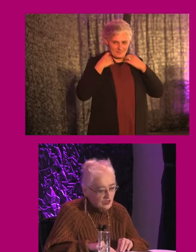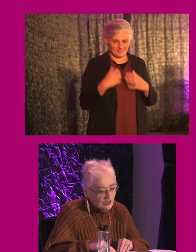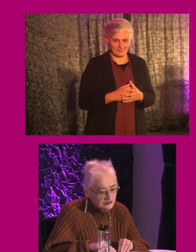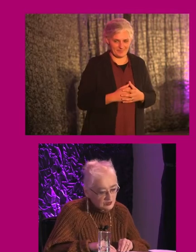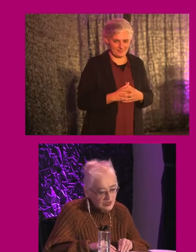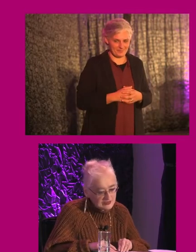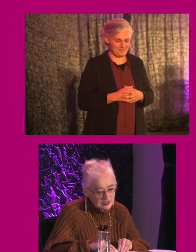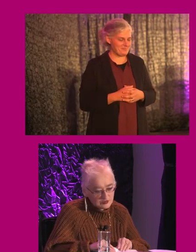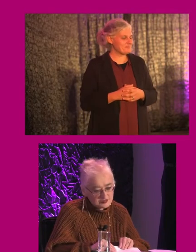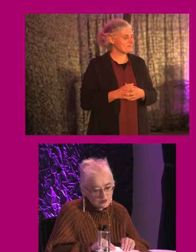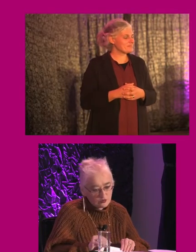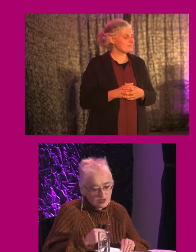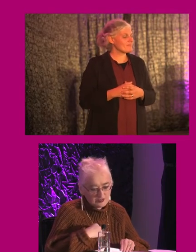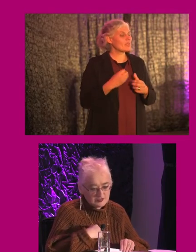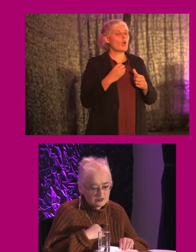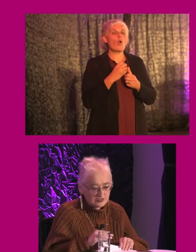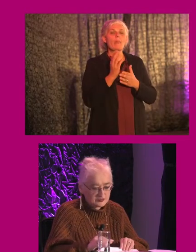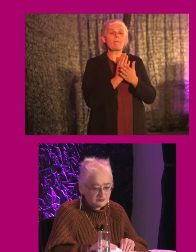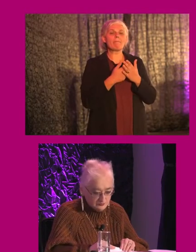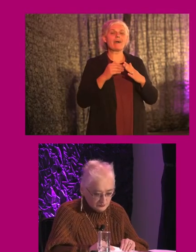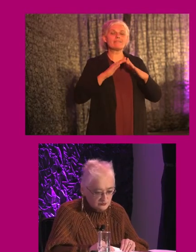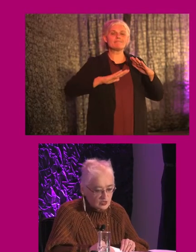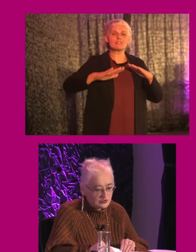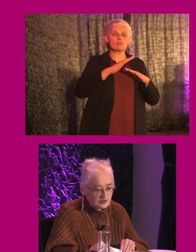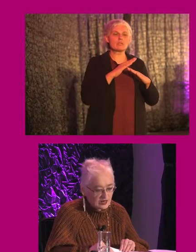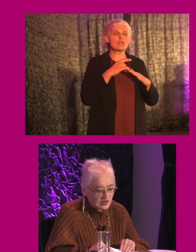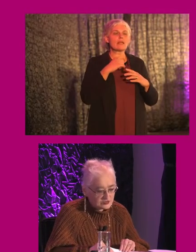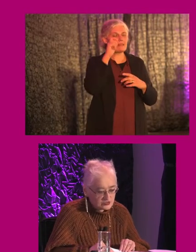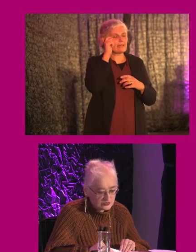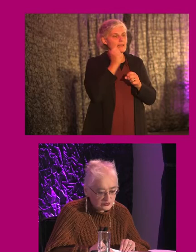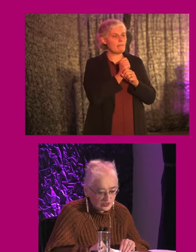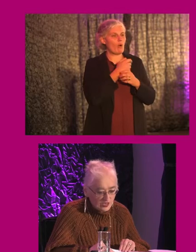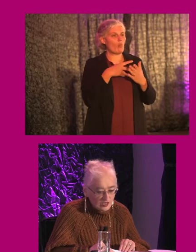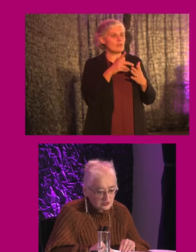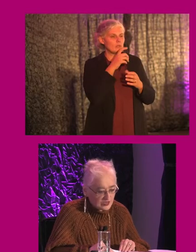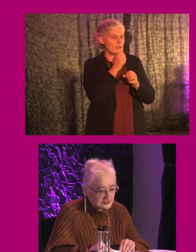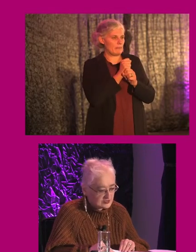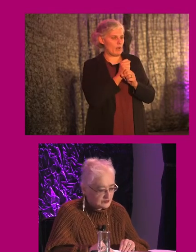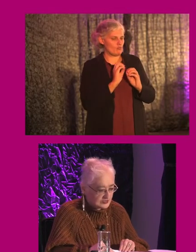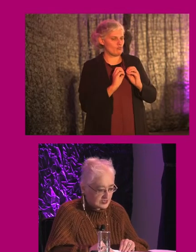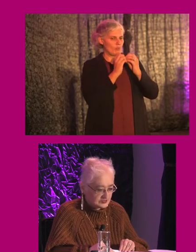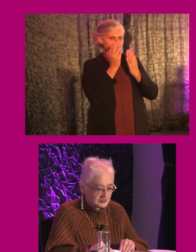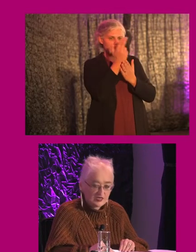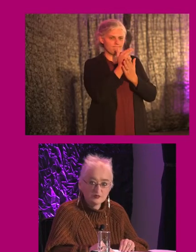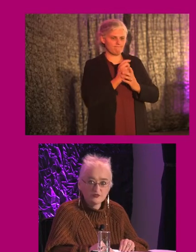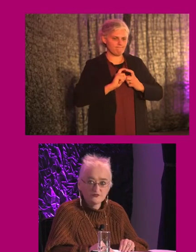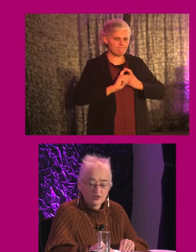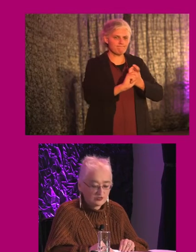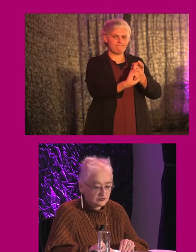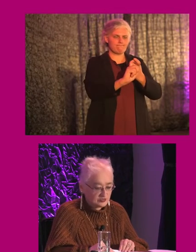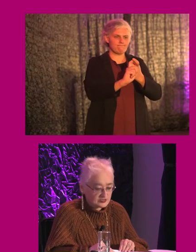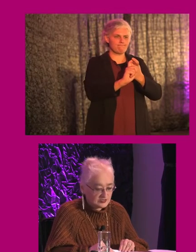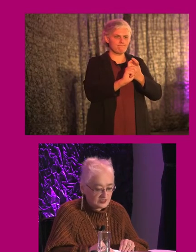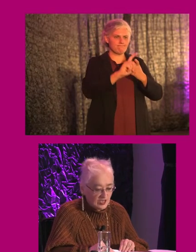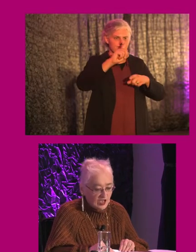There are many elements that require consideration with regard to creating and maintaining sustainable vibrant